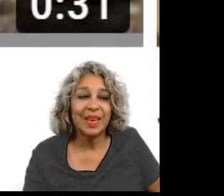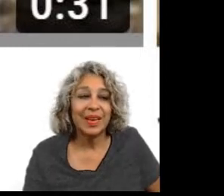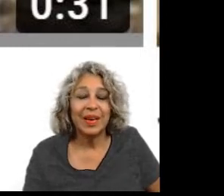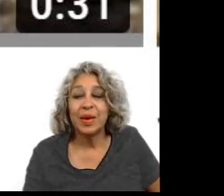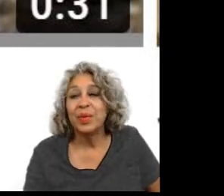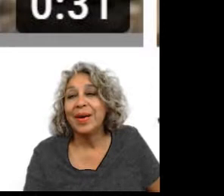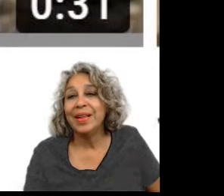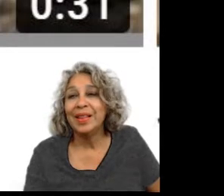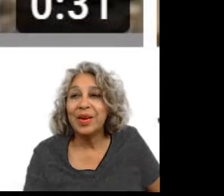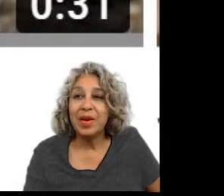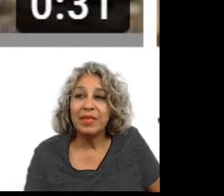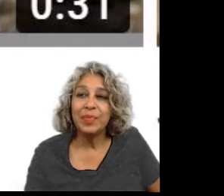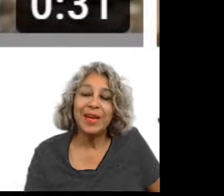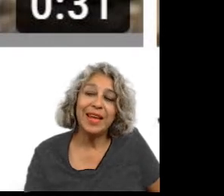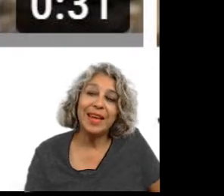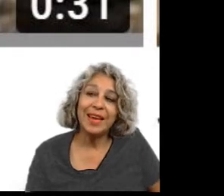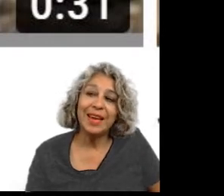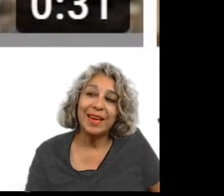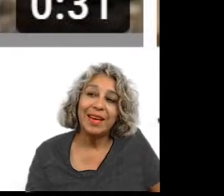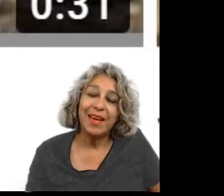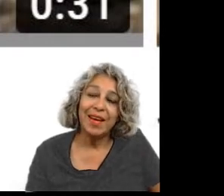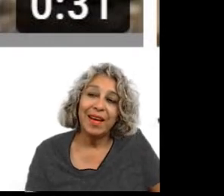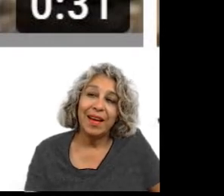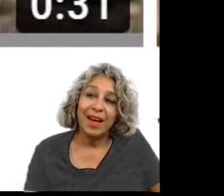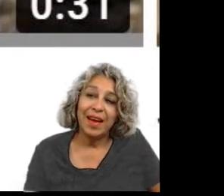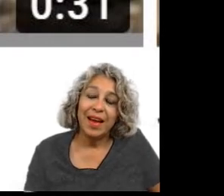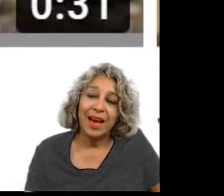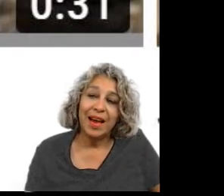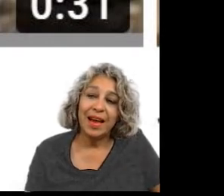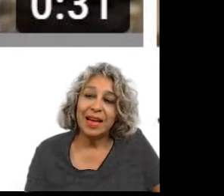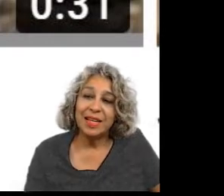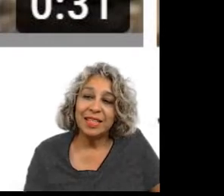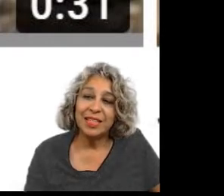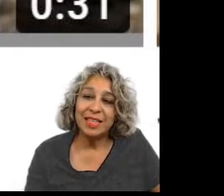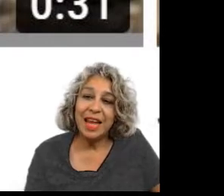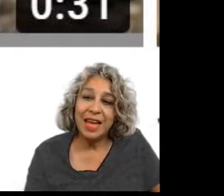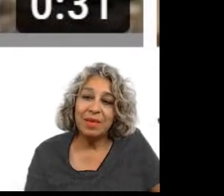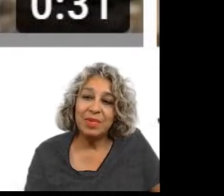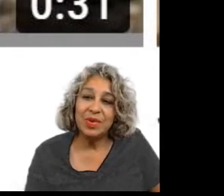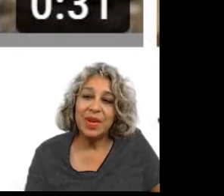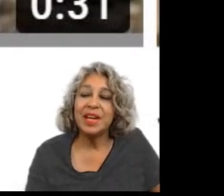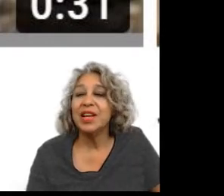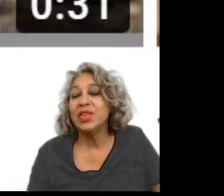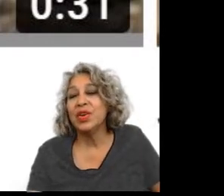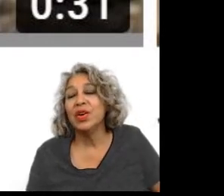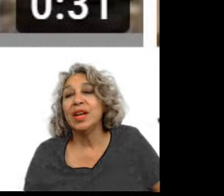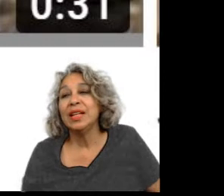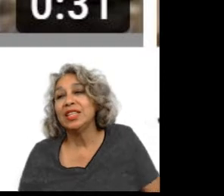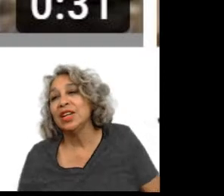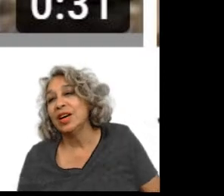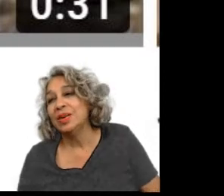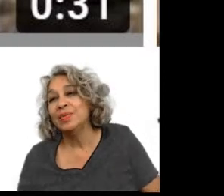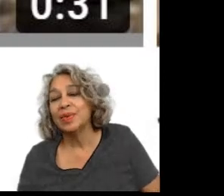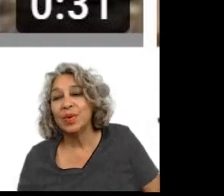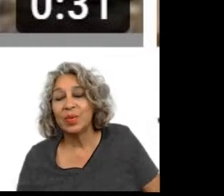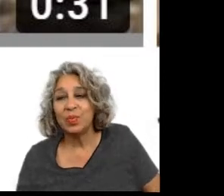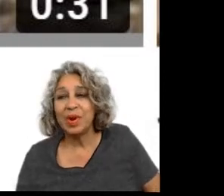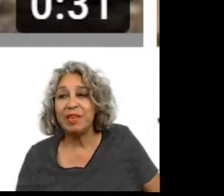well hello everybody today I'm doing another little